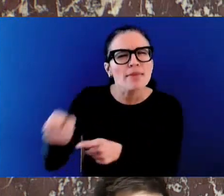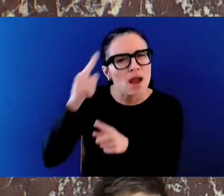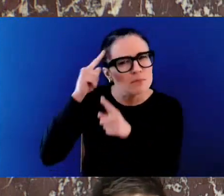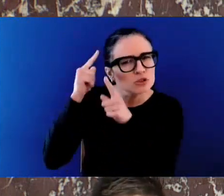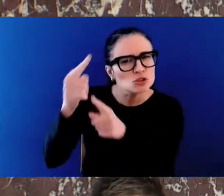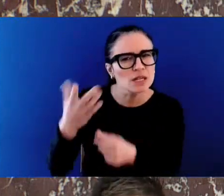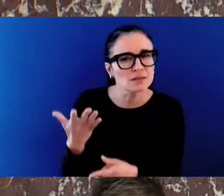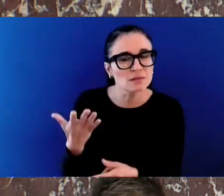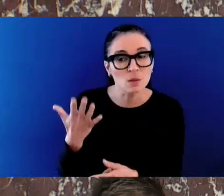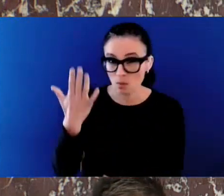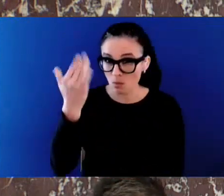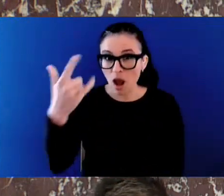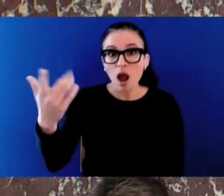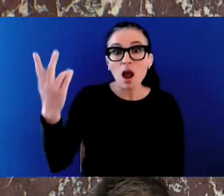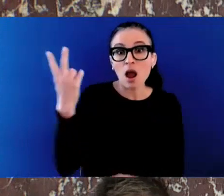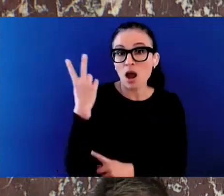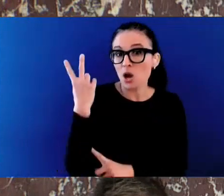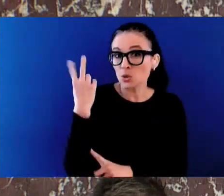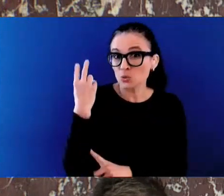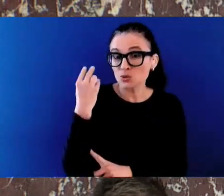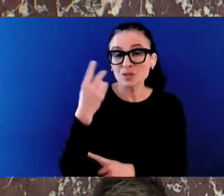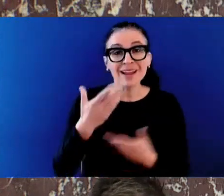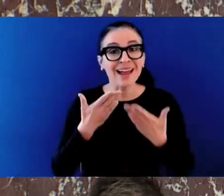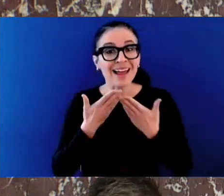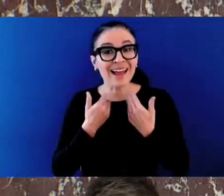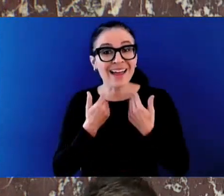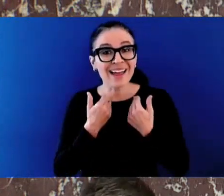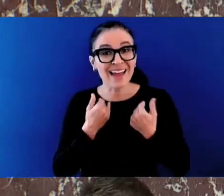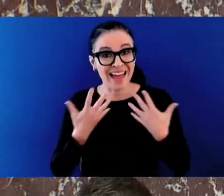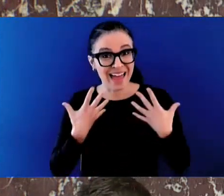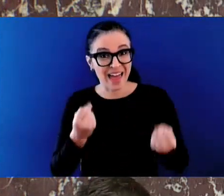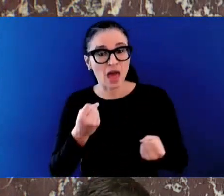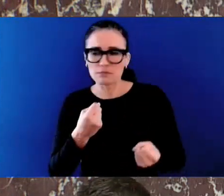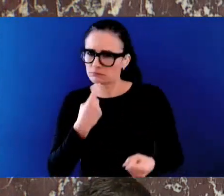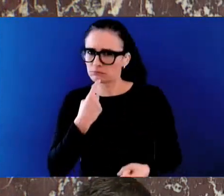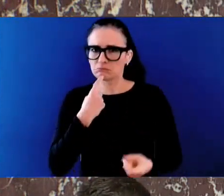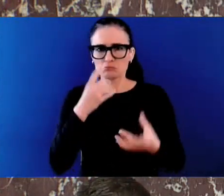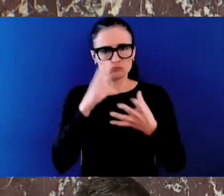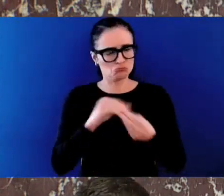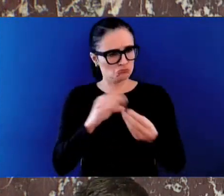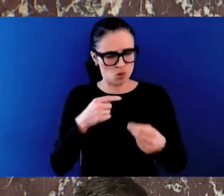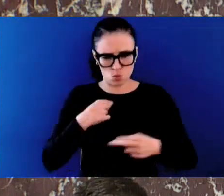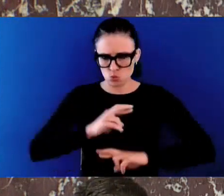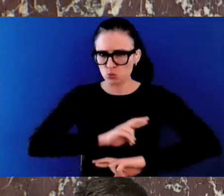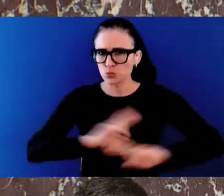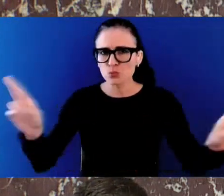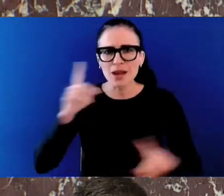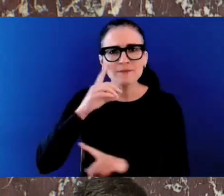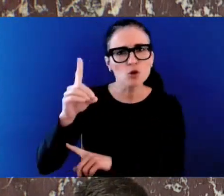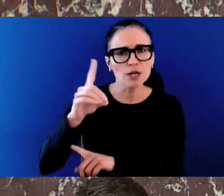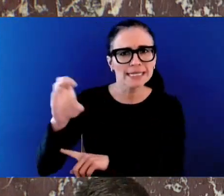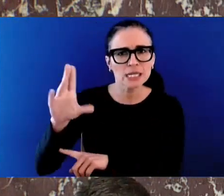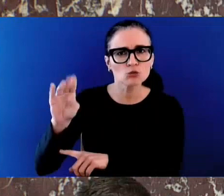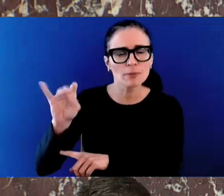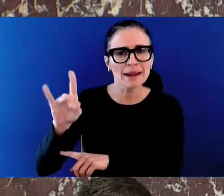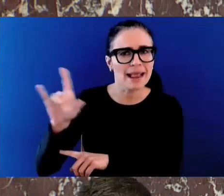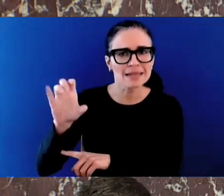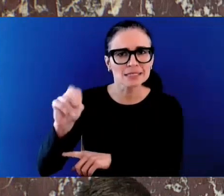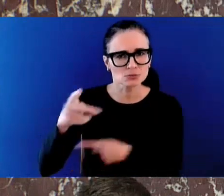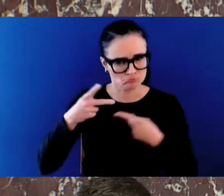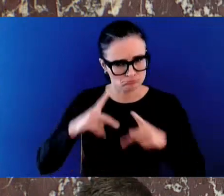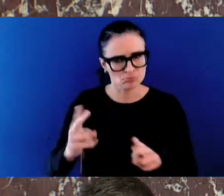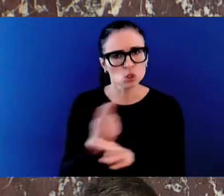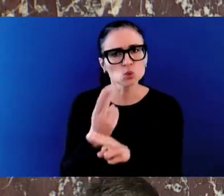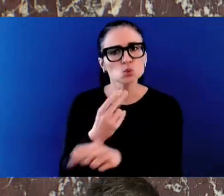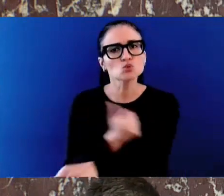we're ready for decriminalization. We support that. We think it's necessary. It's fair to say that we don't think two and a half grams